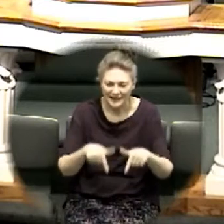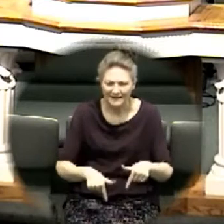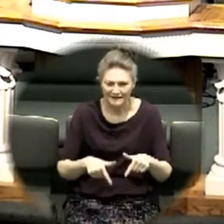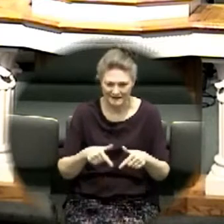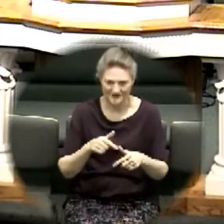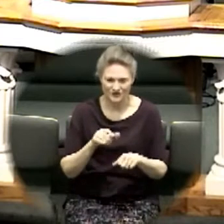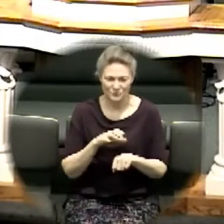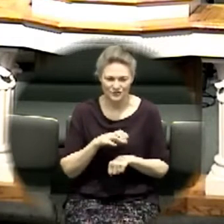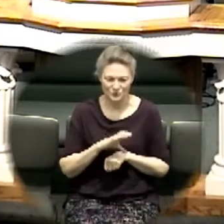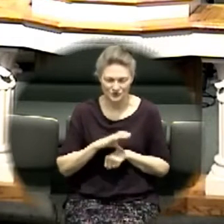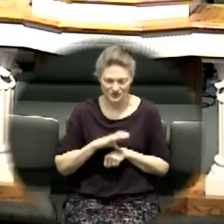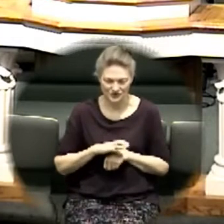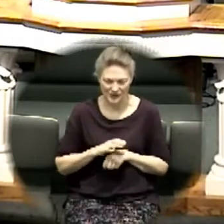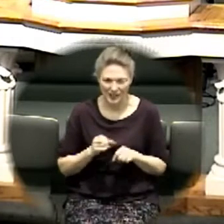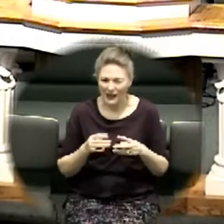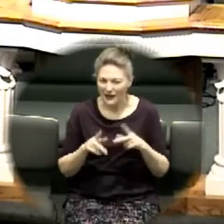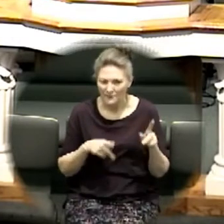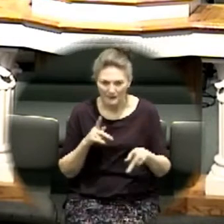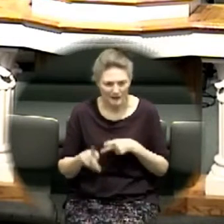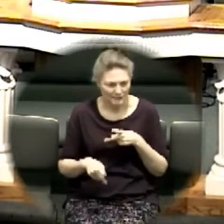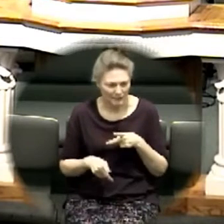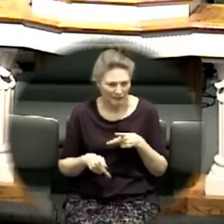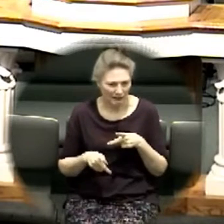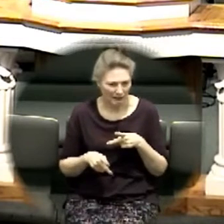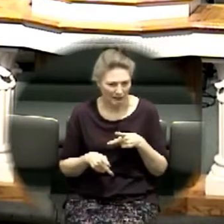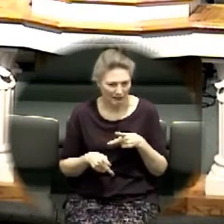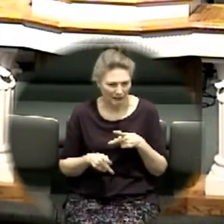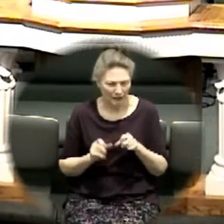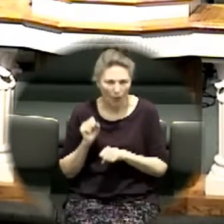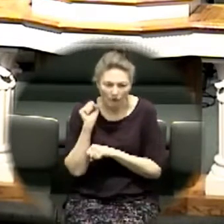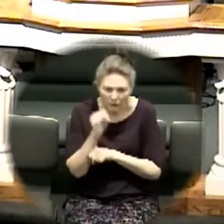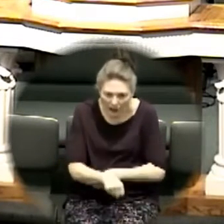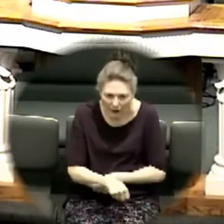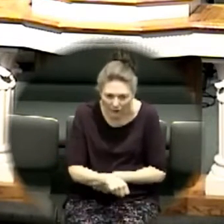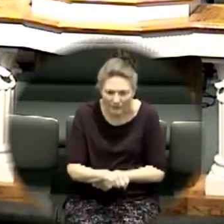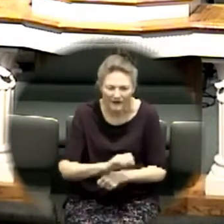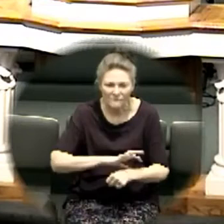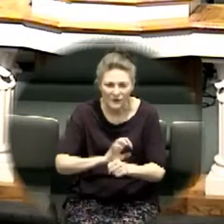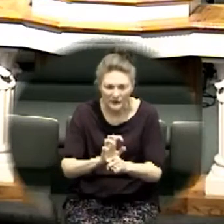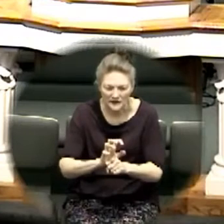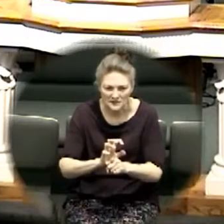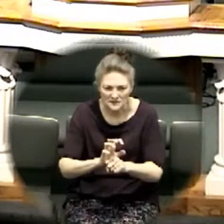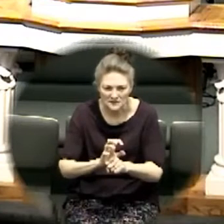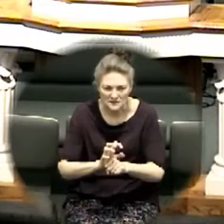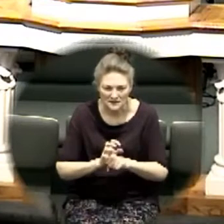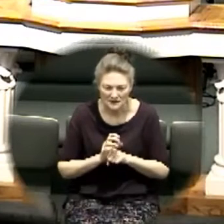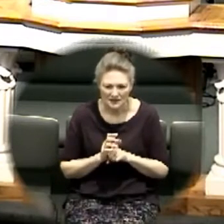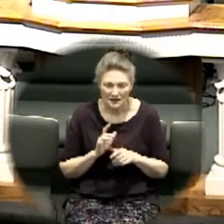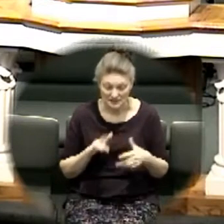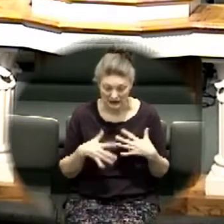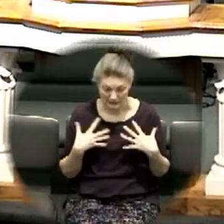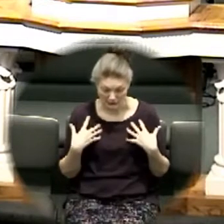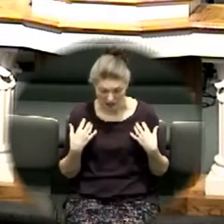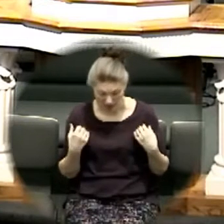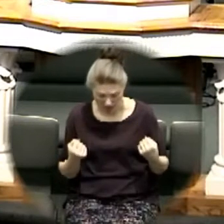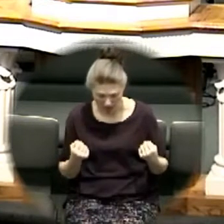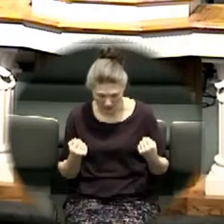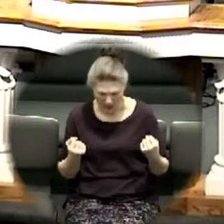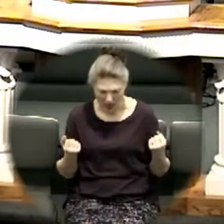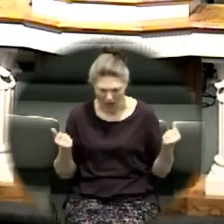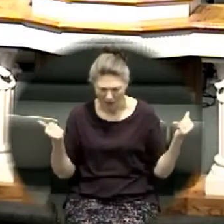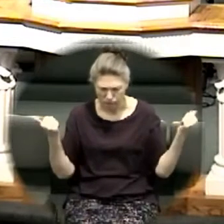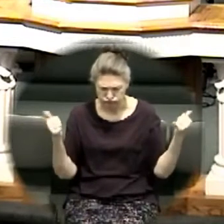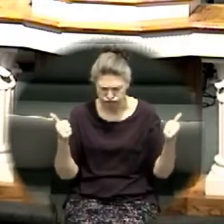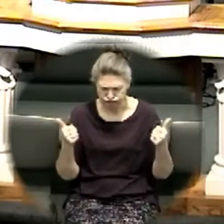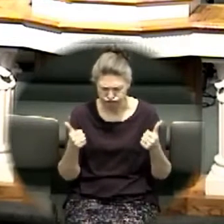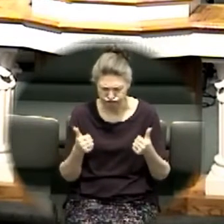and god it was just amazing it's like their their health took an incredible downturn and all of a